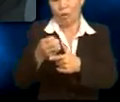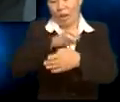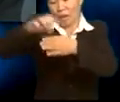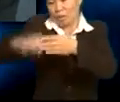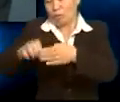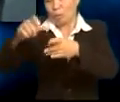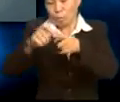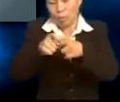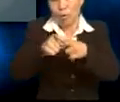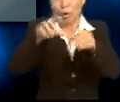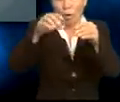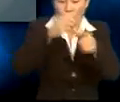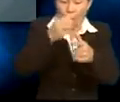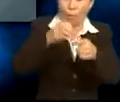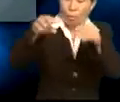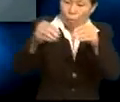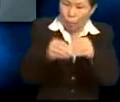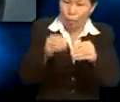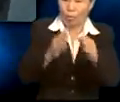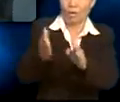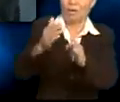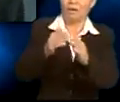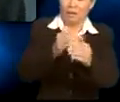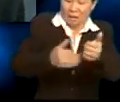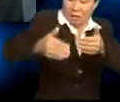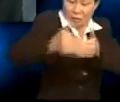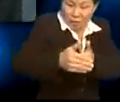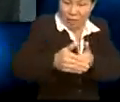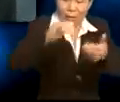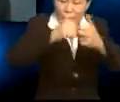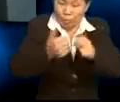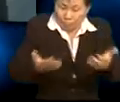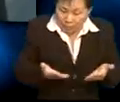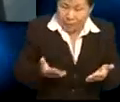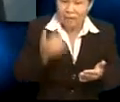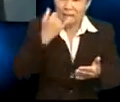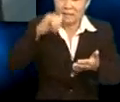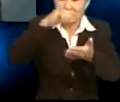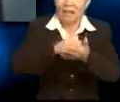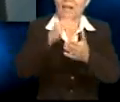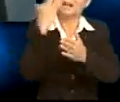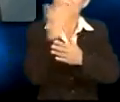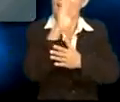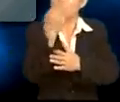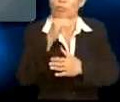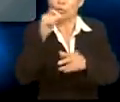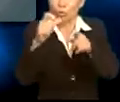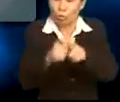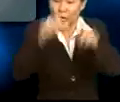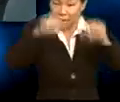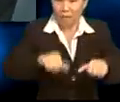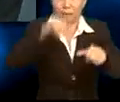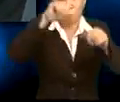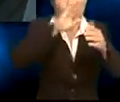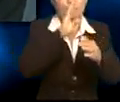of the word or put the word more in front of it. The problem here is that the colour blue is not a word that